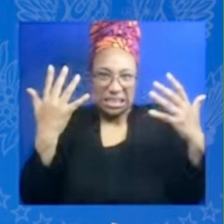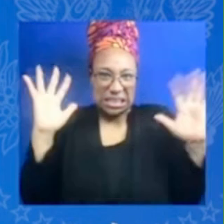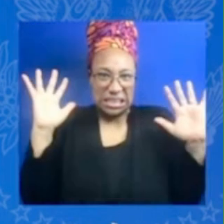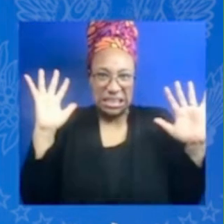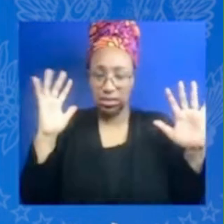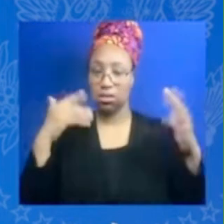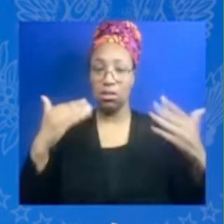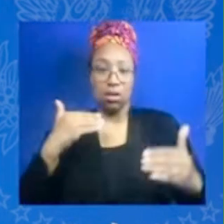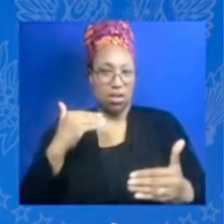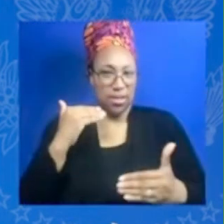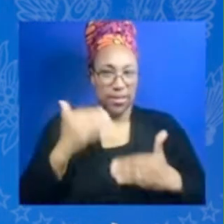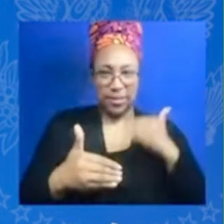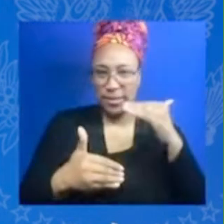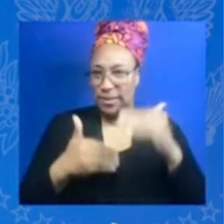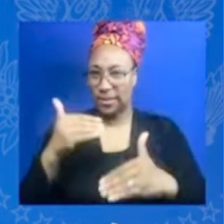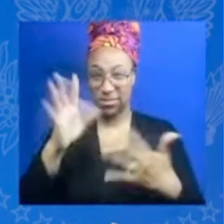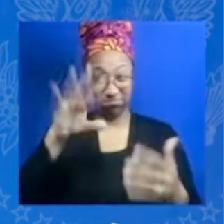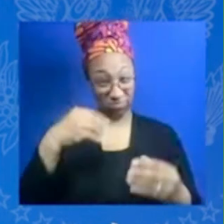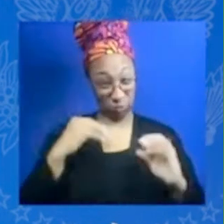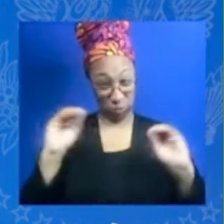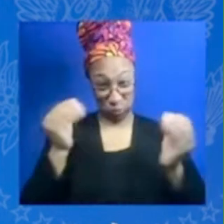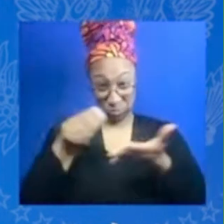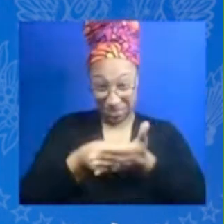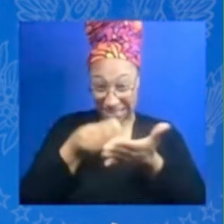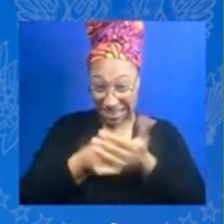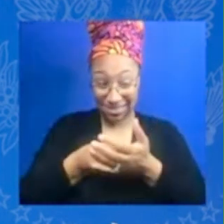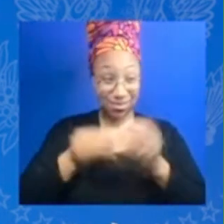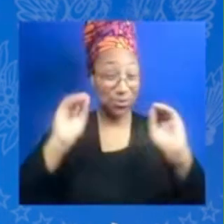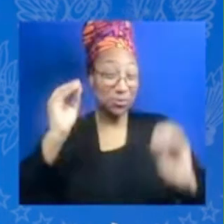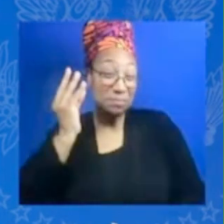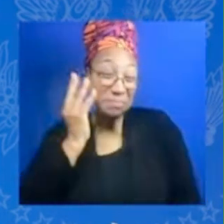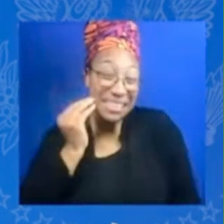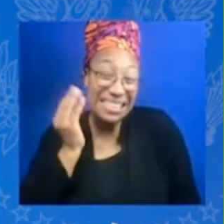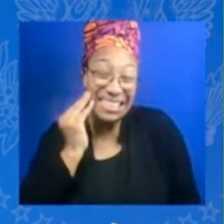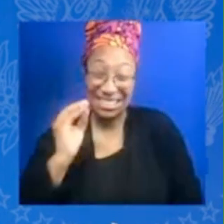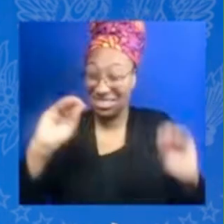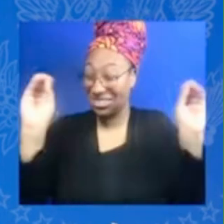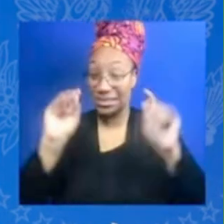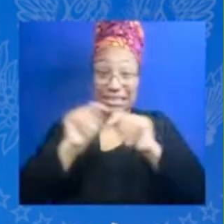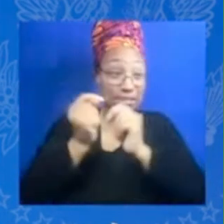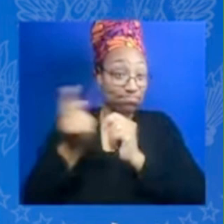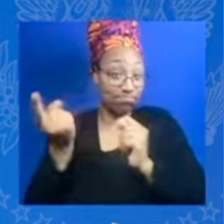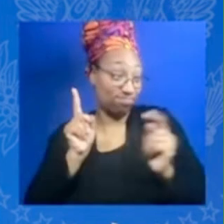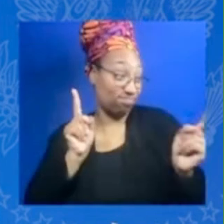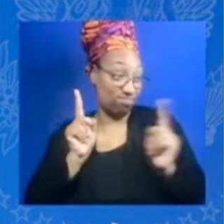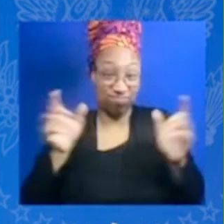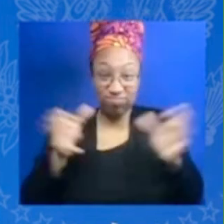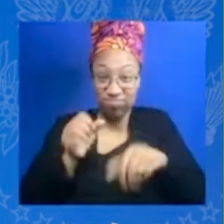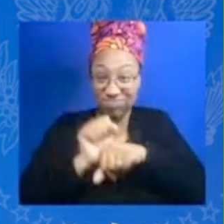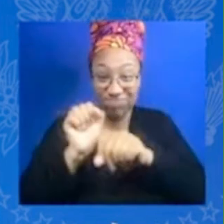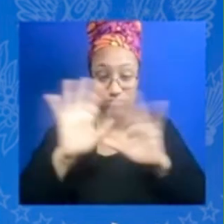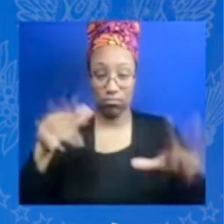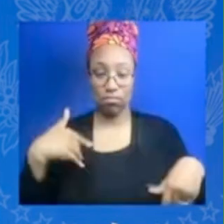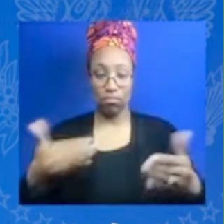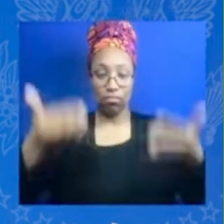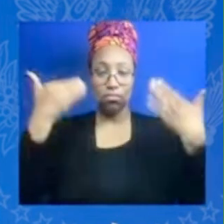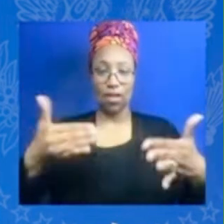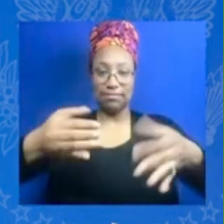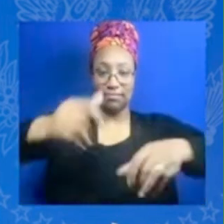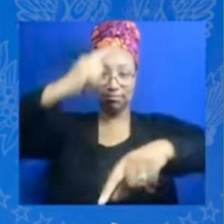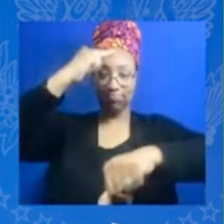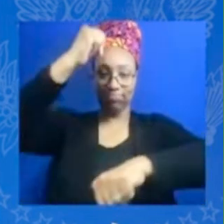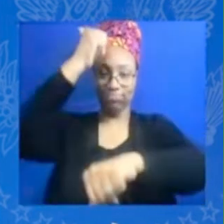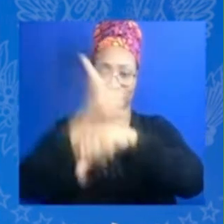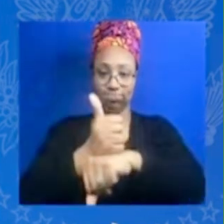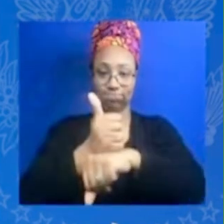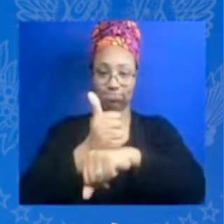no money I have no expertise I have no team but it's really that sheer determination that says I want to make sure that